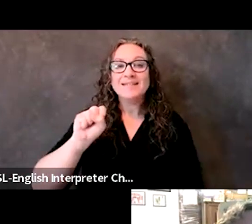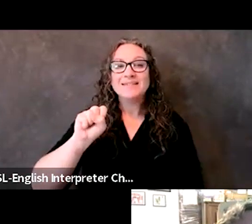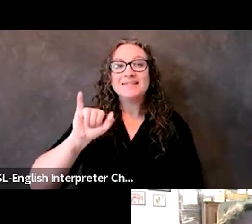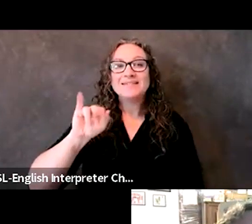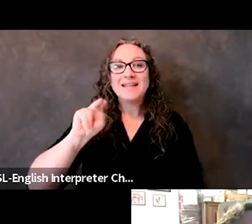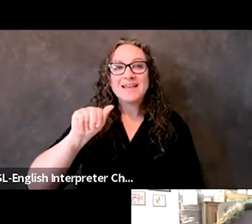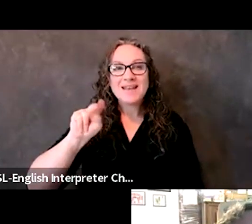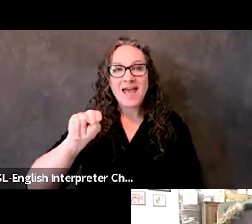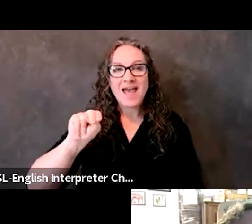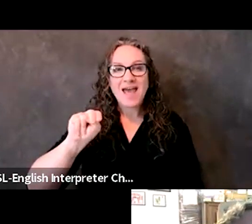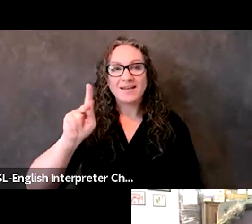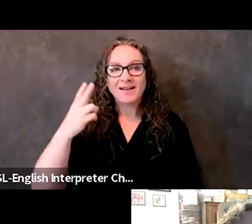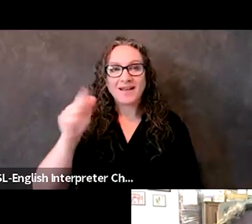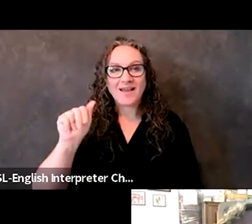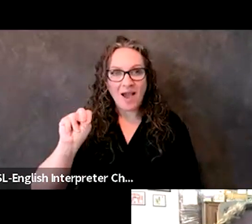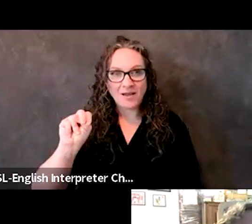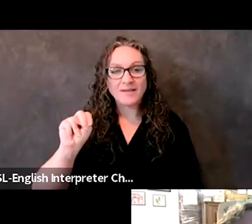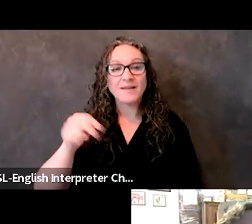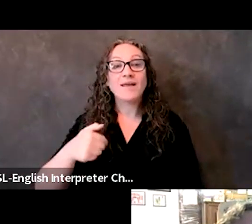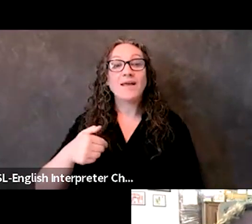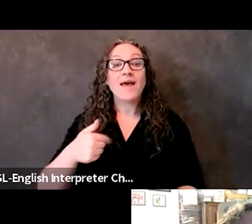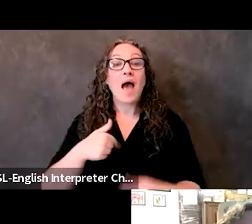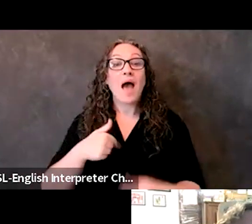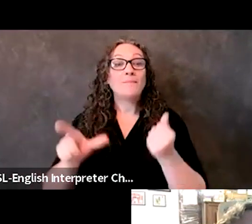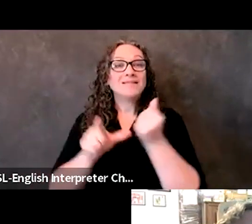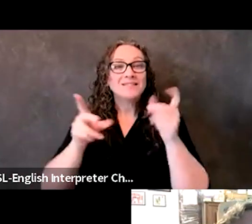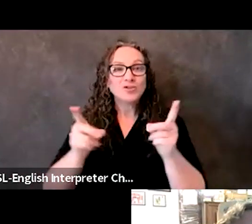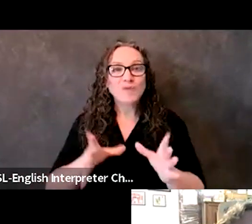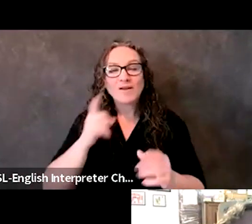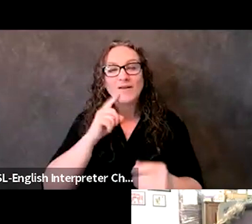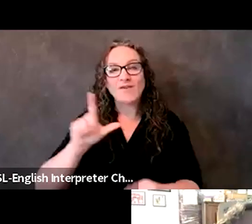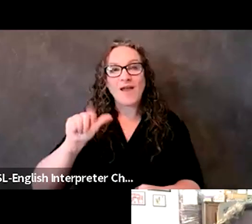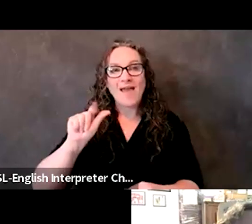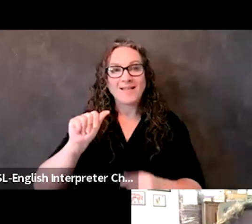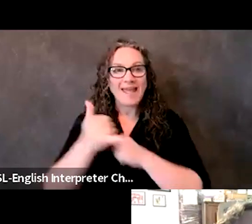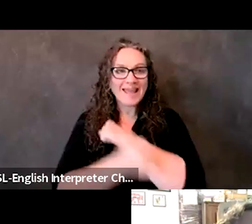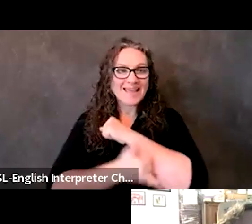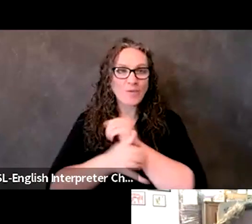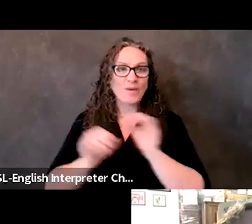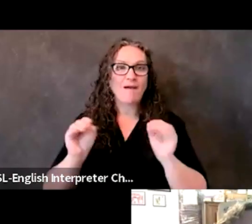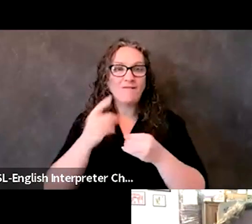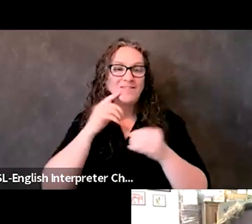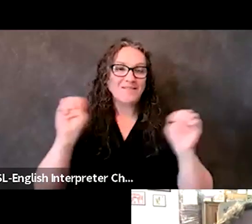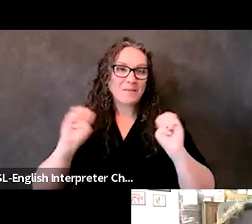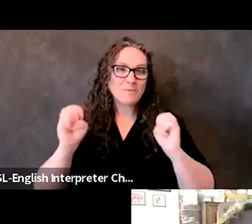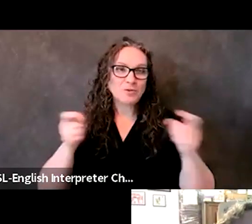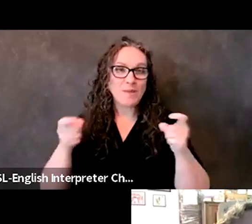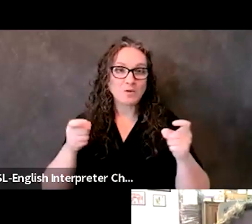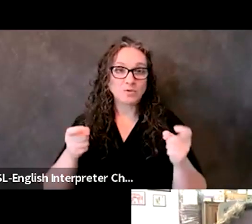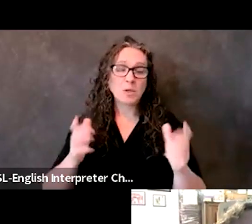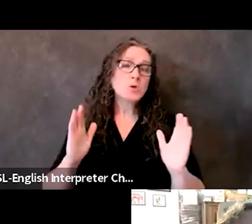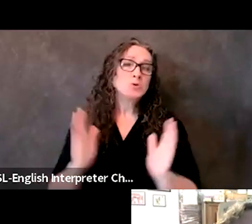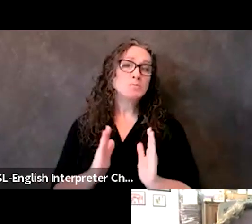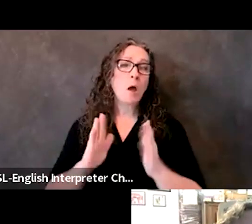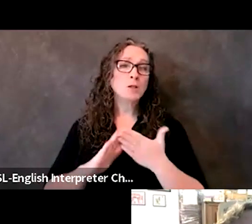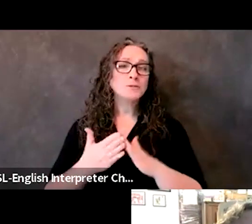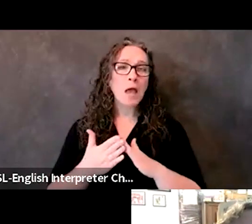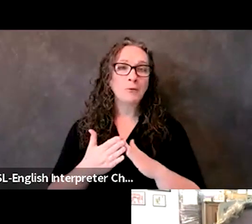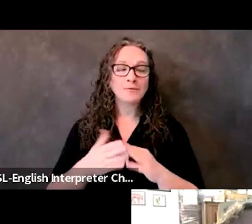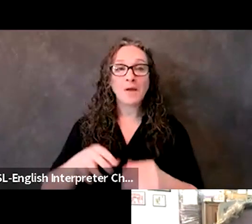serve as the Associate Director for LA County Office of Emergency Management. LA County, small town, 4,000 square miles.